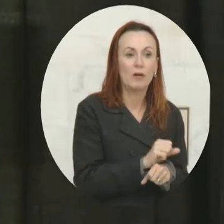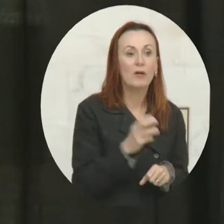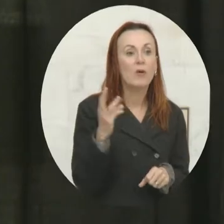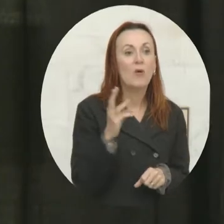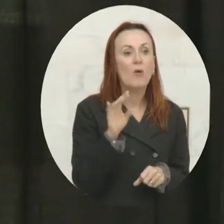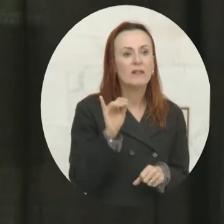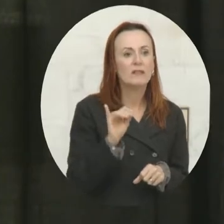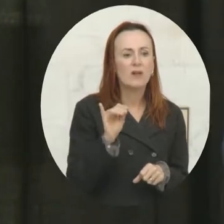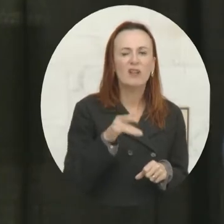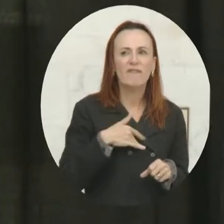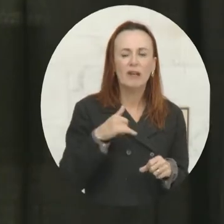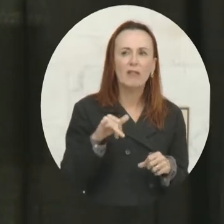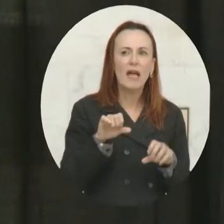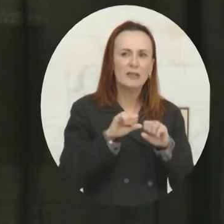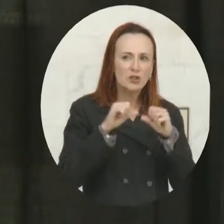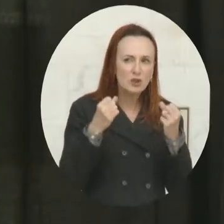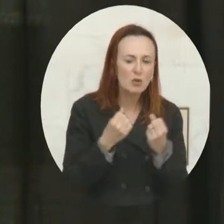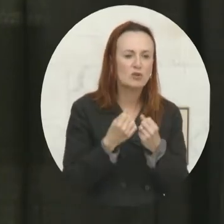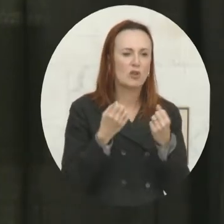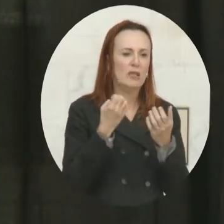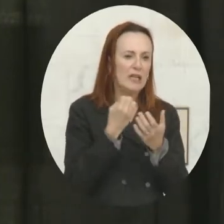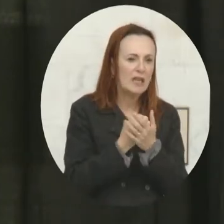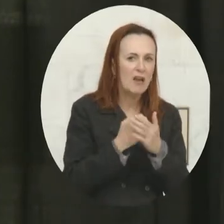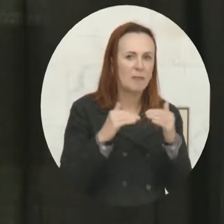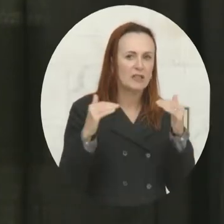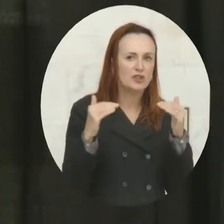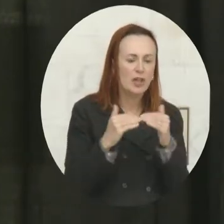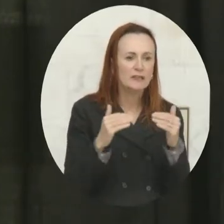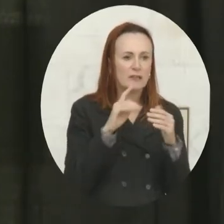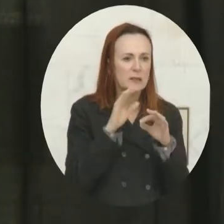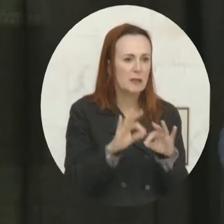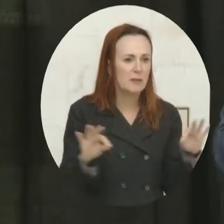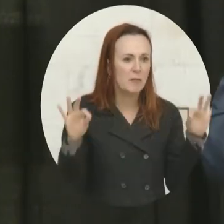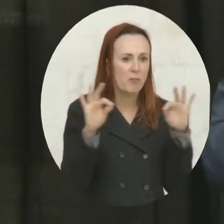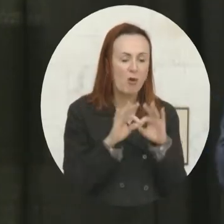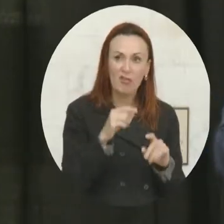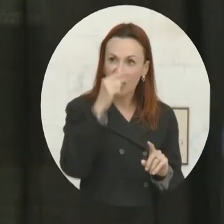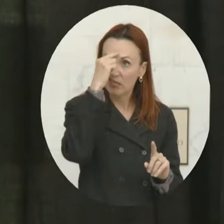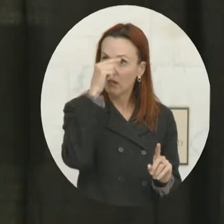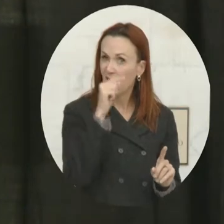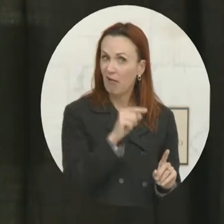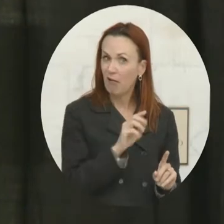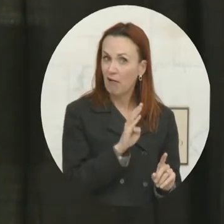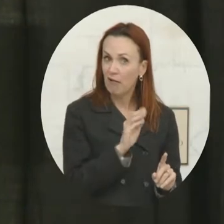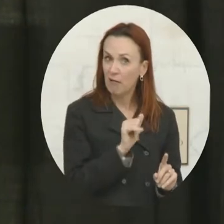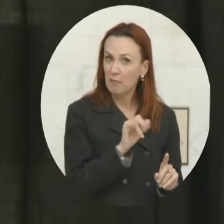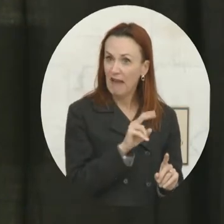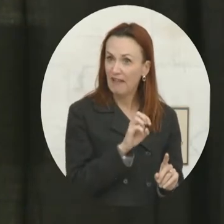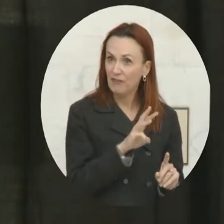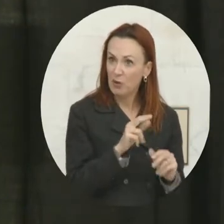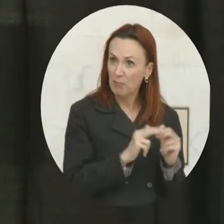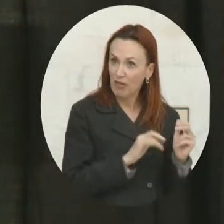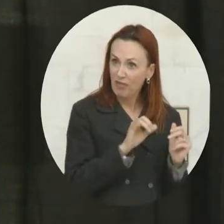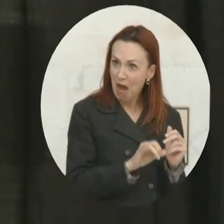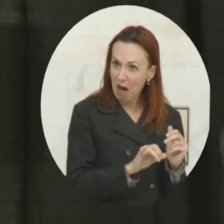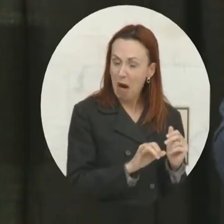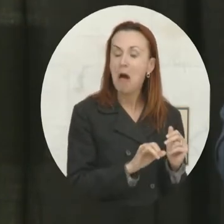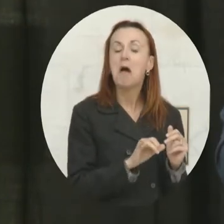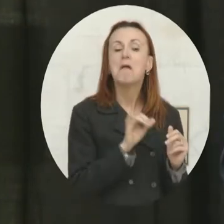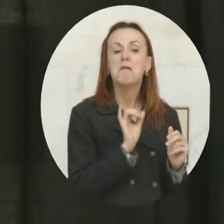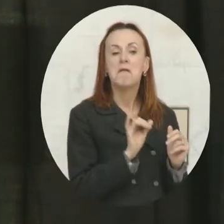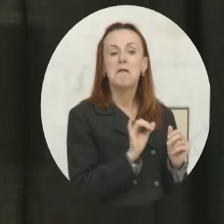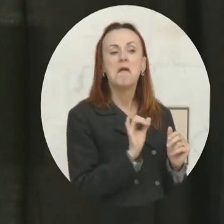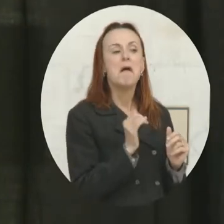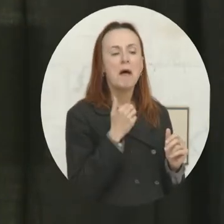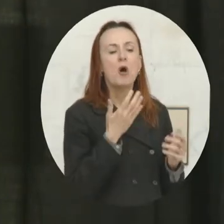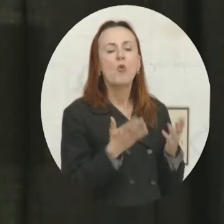economic justice issue as the people from the Bayview, they were like, oh, well, the Bayview built this, then maybe we should take a look at it. So it's also a powerful